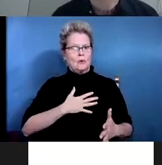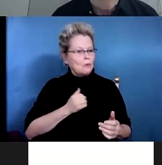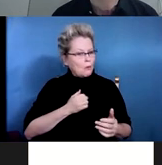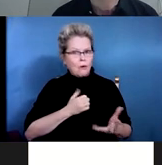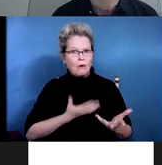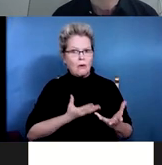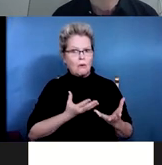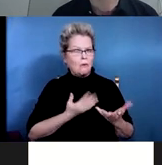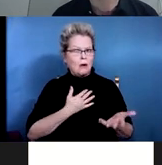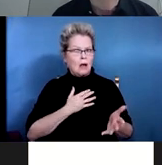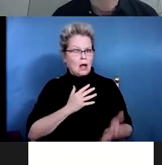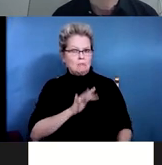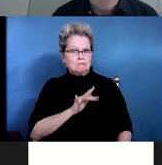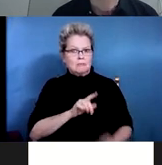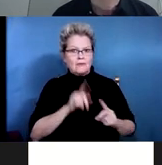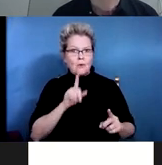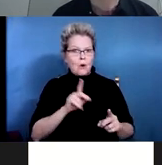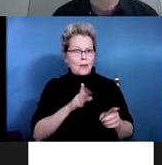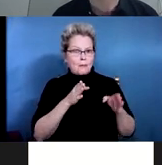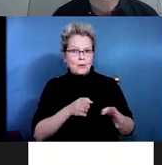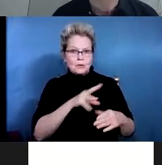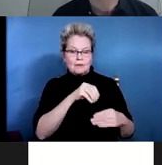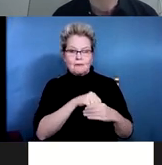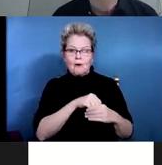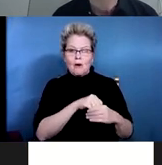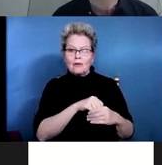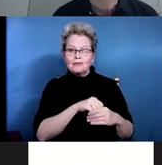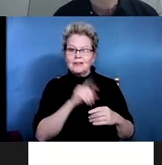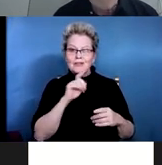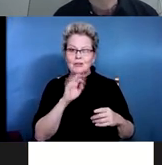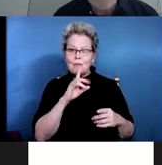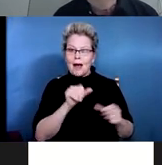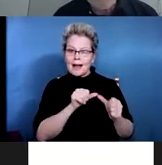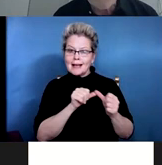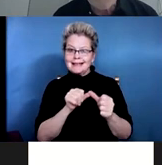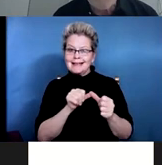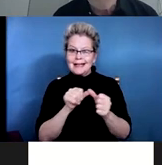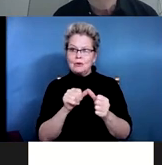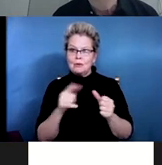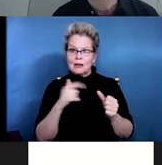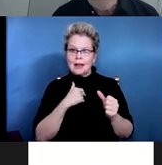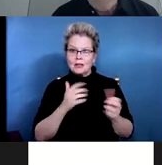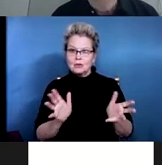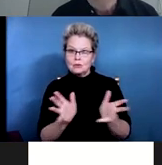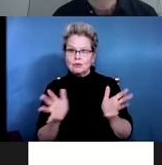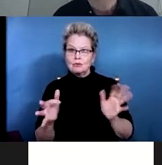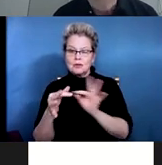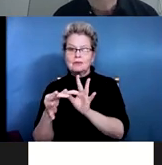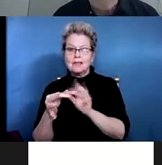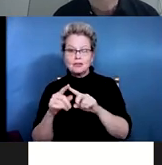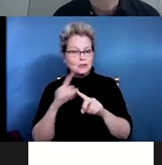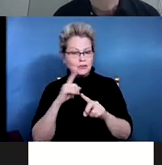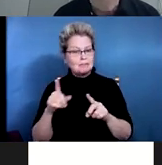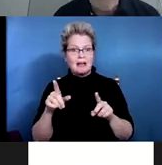And, and oftentimes folks can return to their previous positions or even an alternate